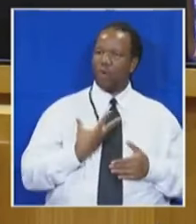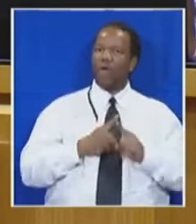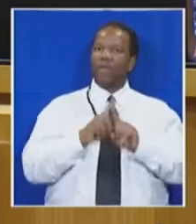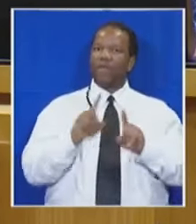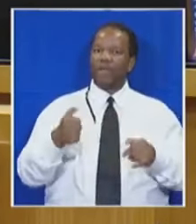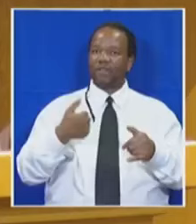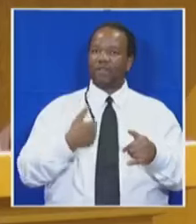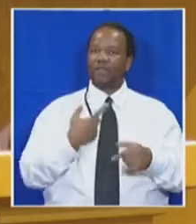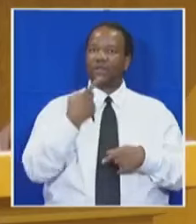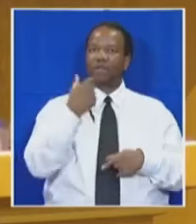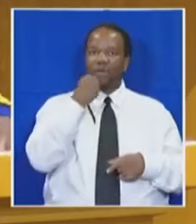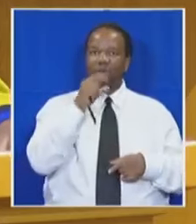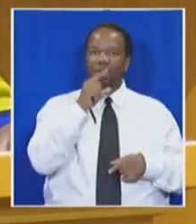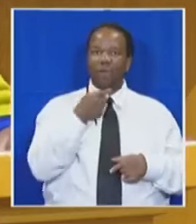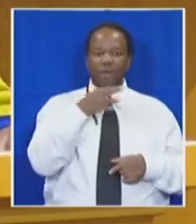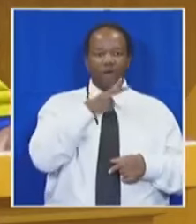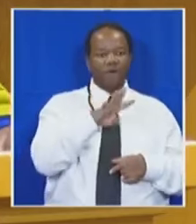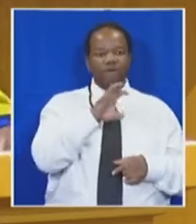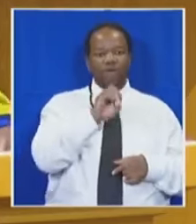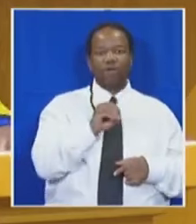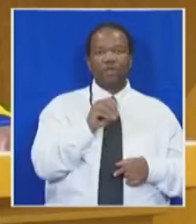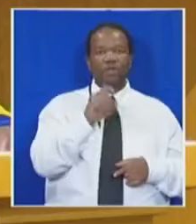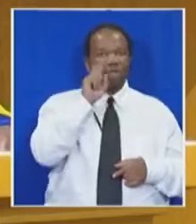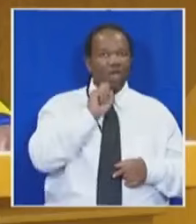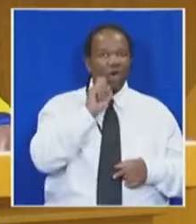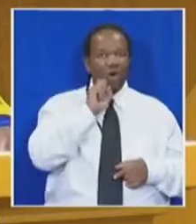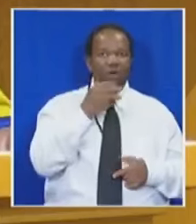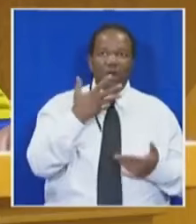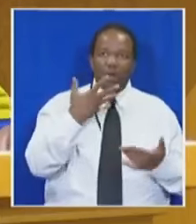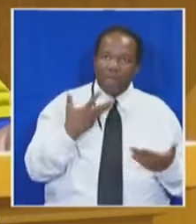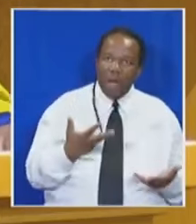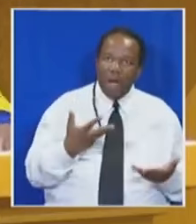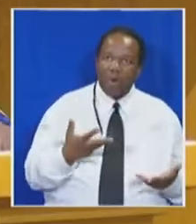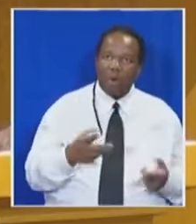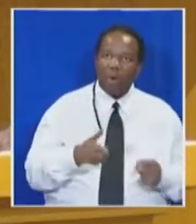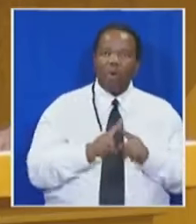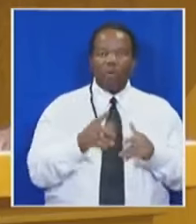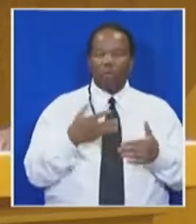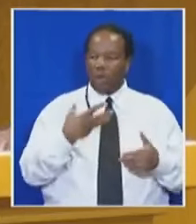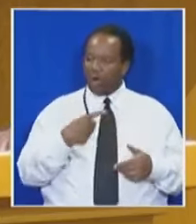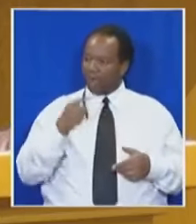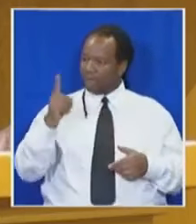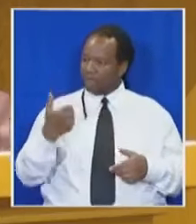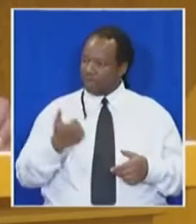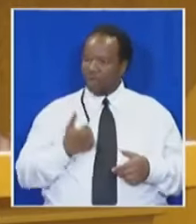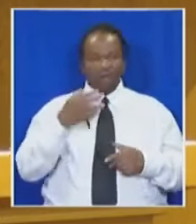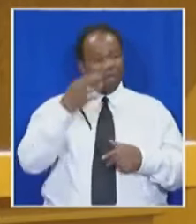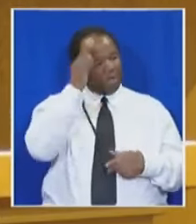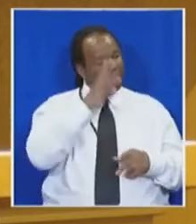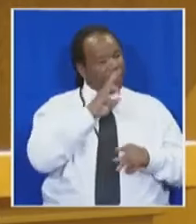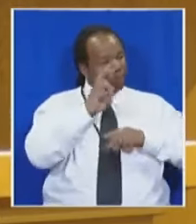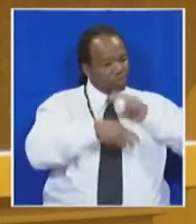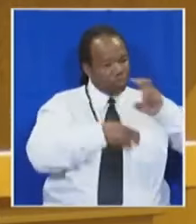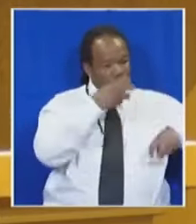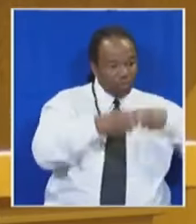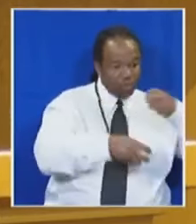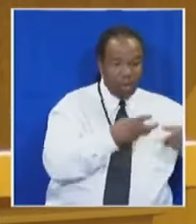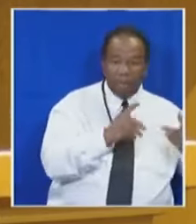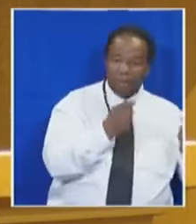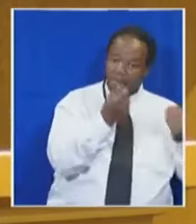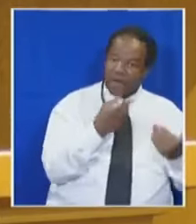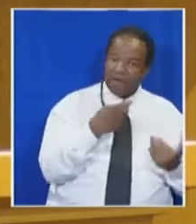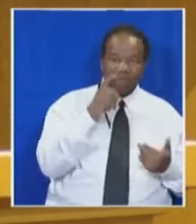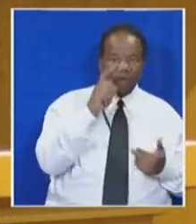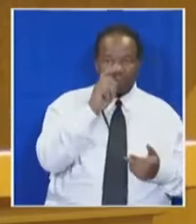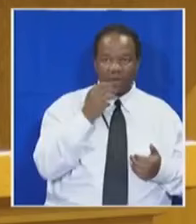-olds instead of people my age on the stage. We find ourselves with a government who has leaders who loot and steal from the people. A government that fails